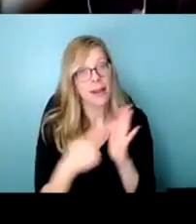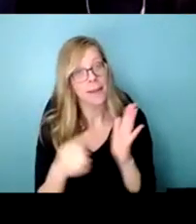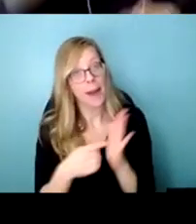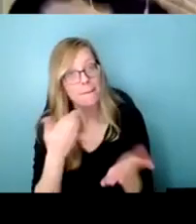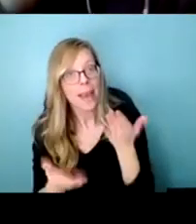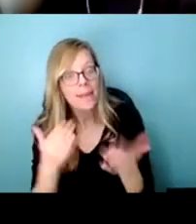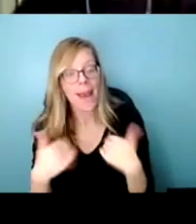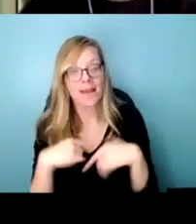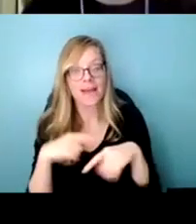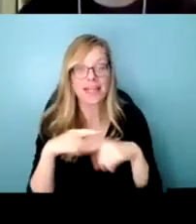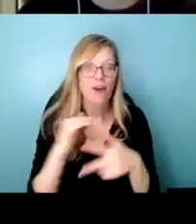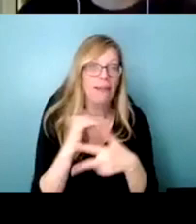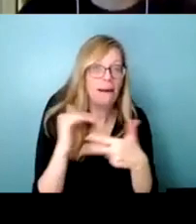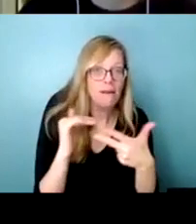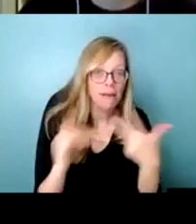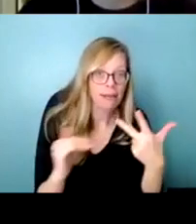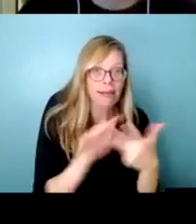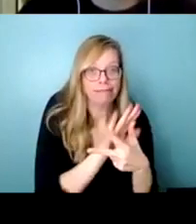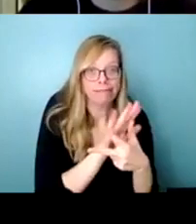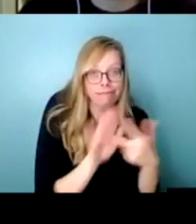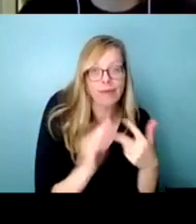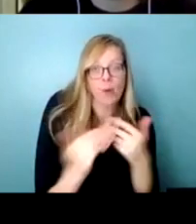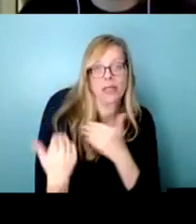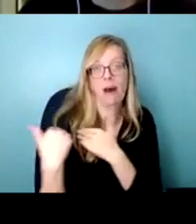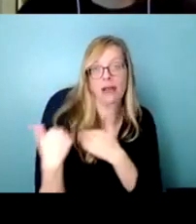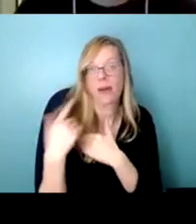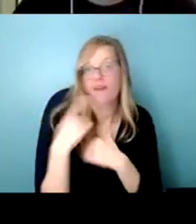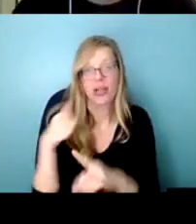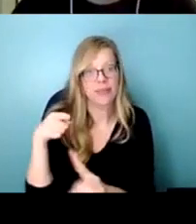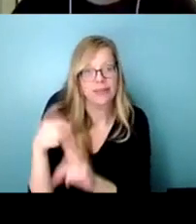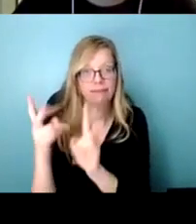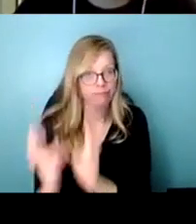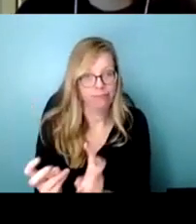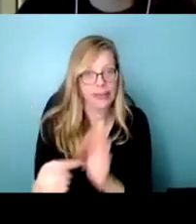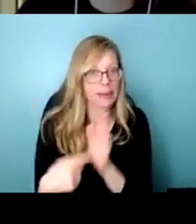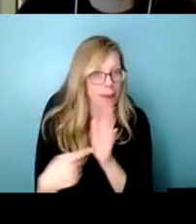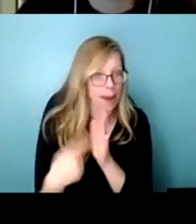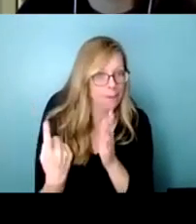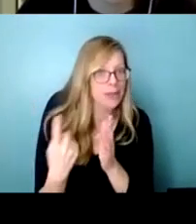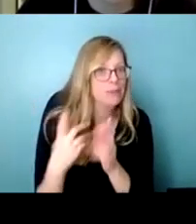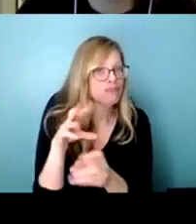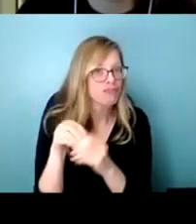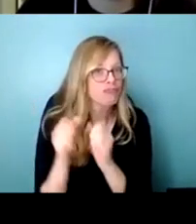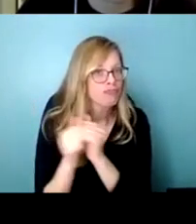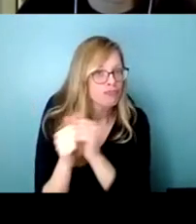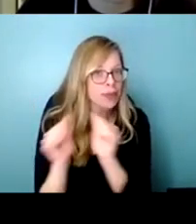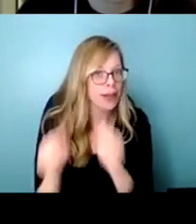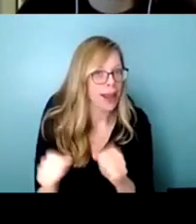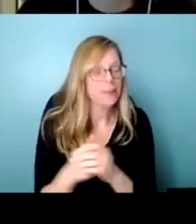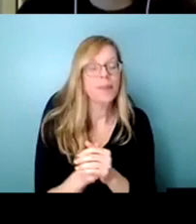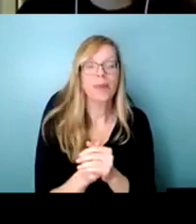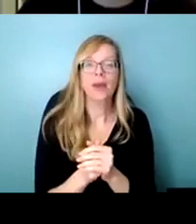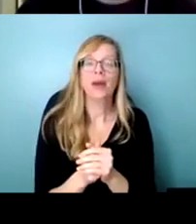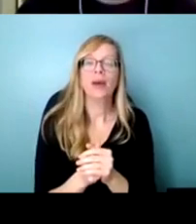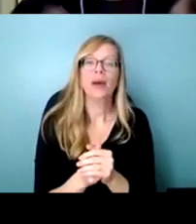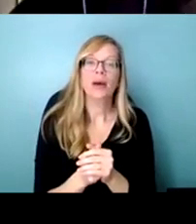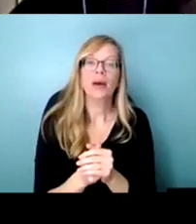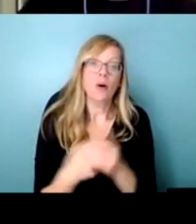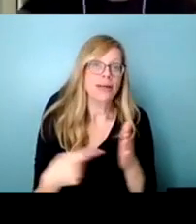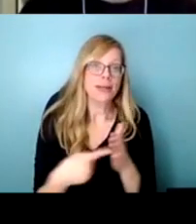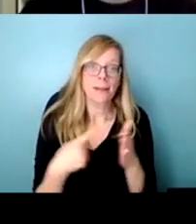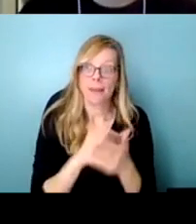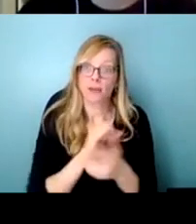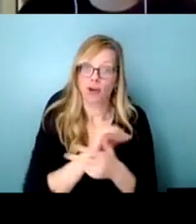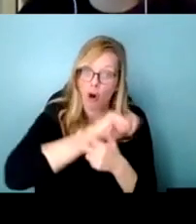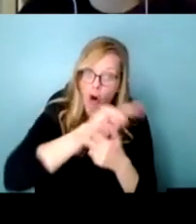be kind of different levels um that are responsible for it and then there's sometimes there's um things that maybe all the